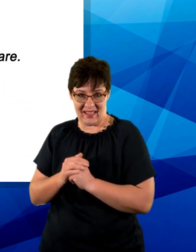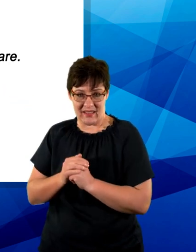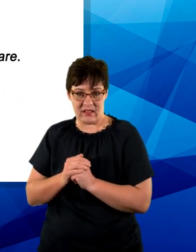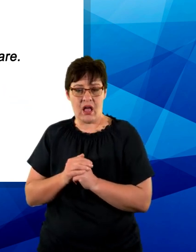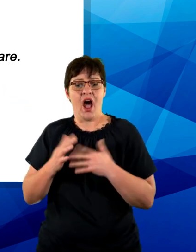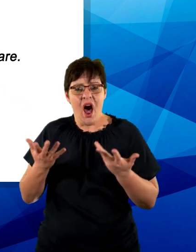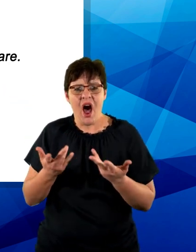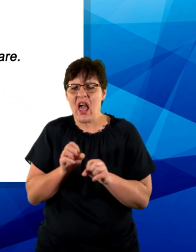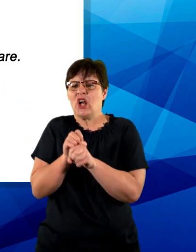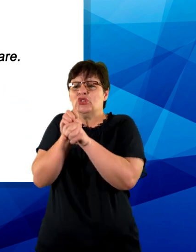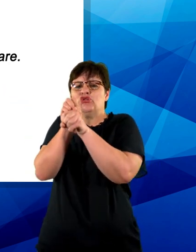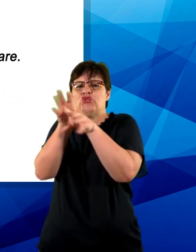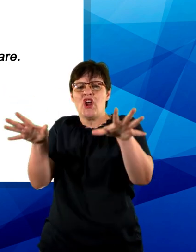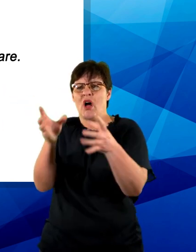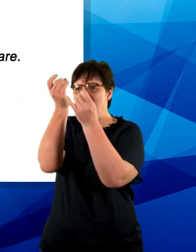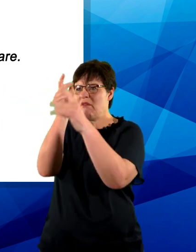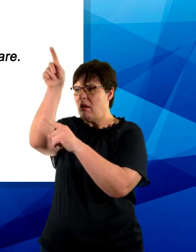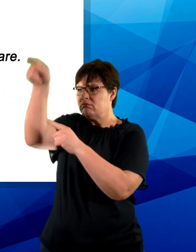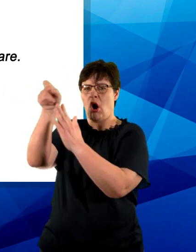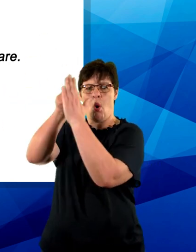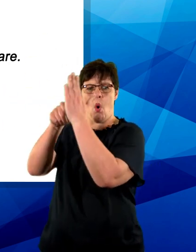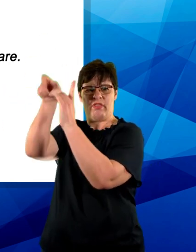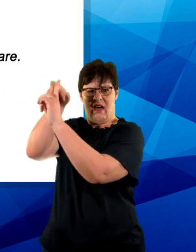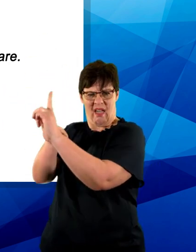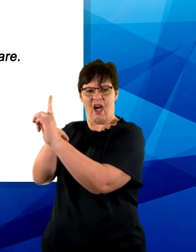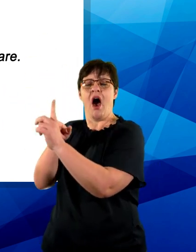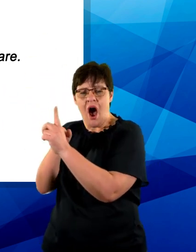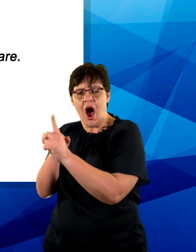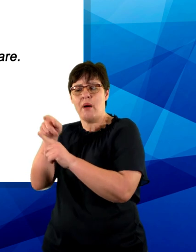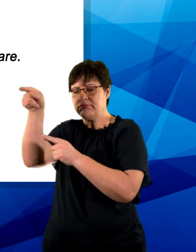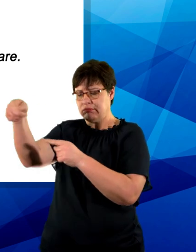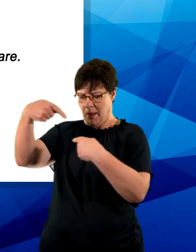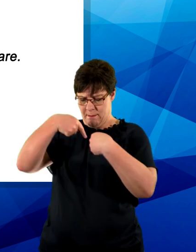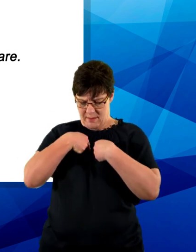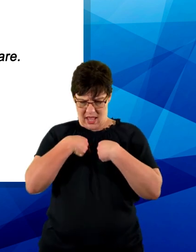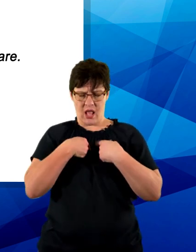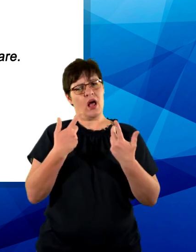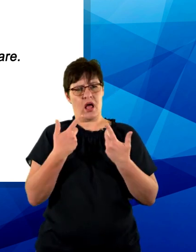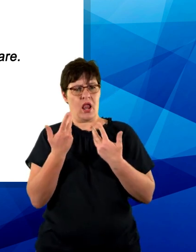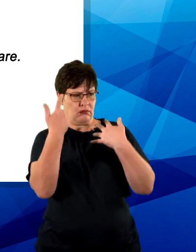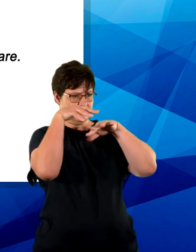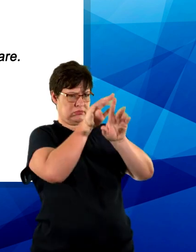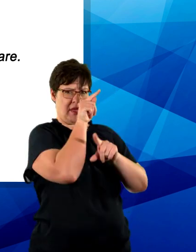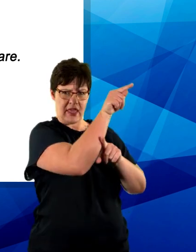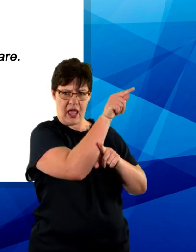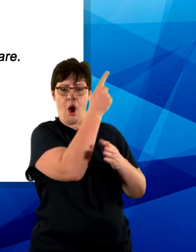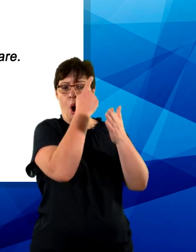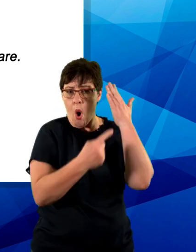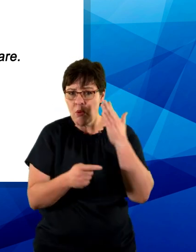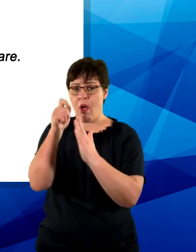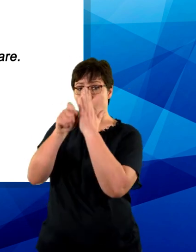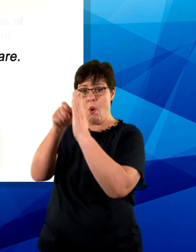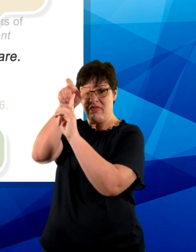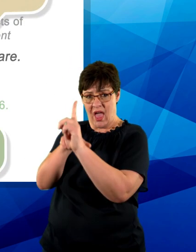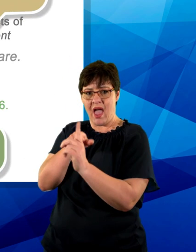If you refer, for example, to an author's general outlook on a certain matter, only the author and date of publication is